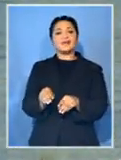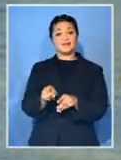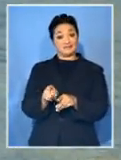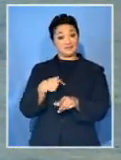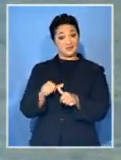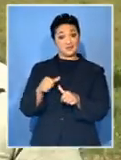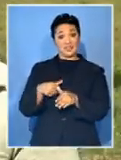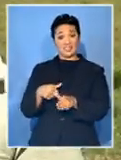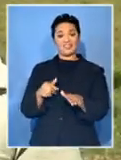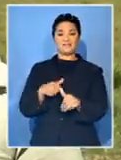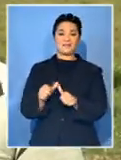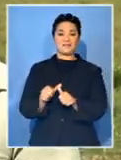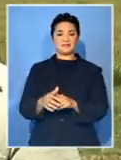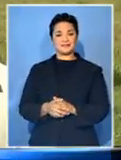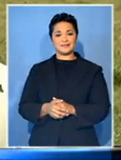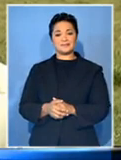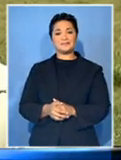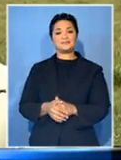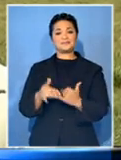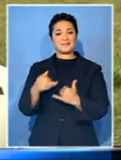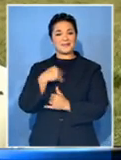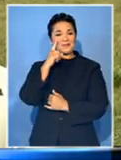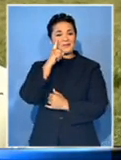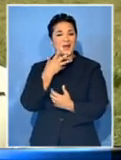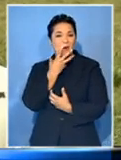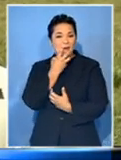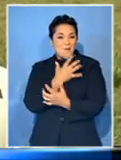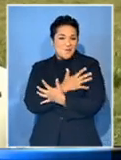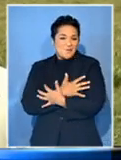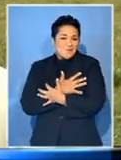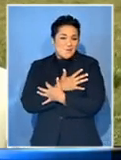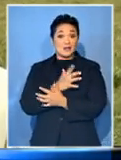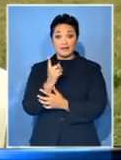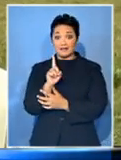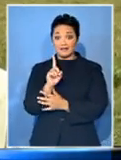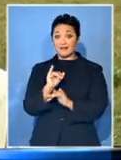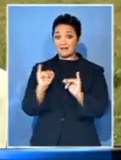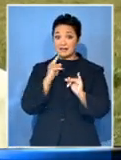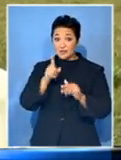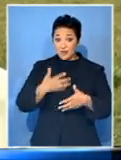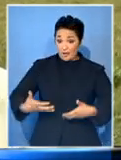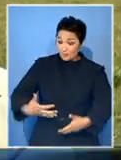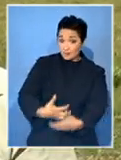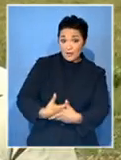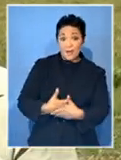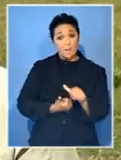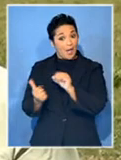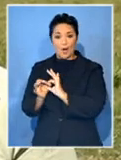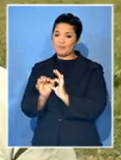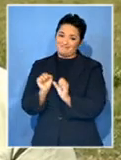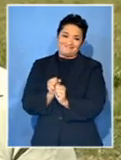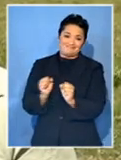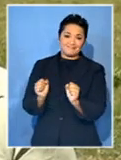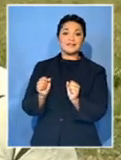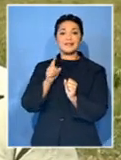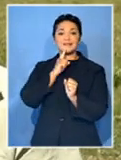I can do better. By now, you must have got that warm, fuzzy feeling but the bad news is you can't wrap them up, can't take them home and